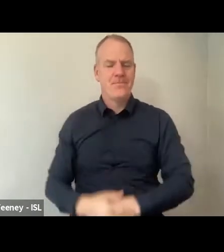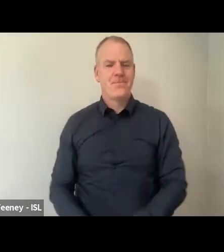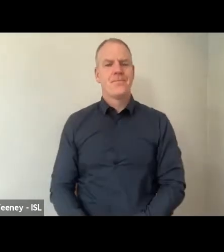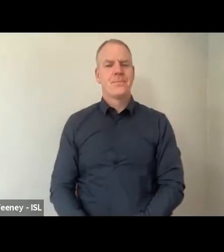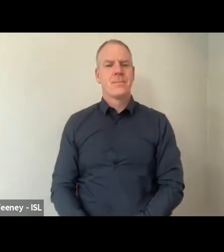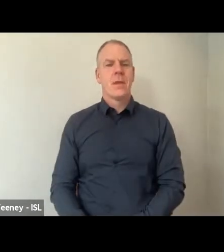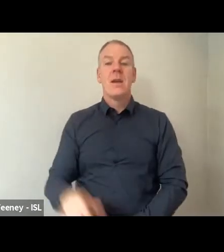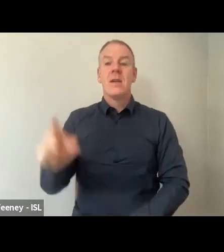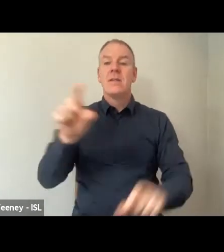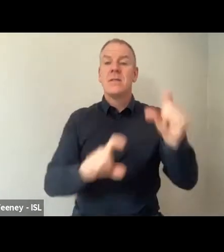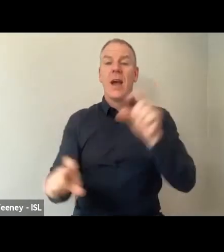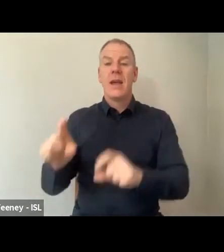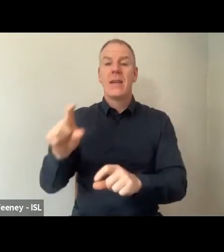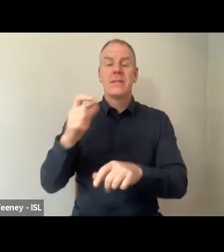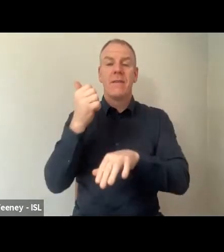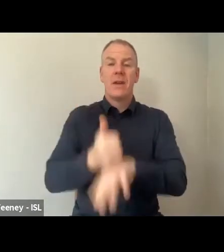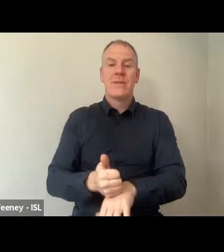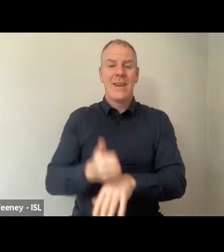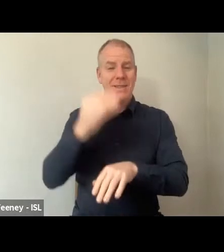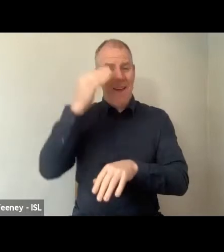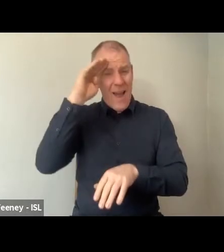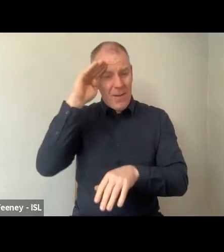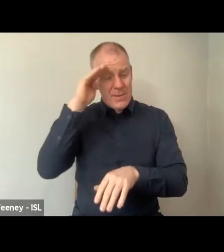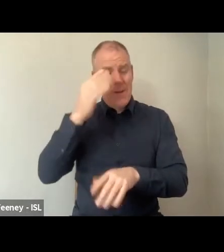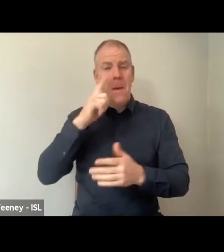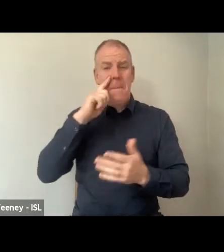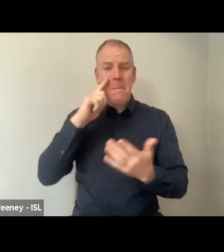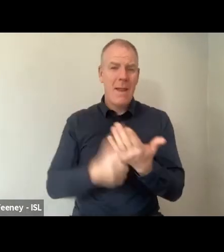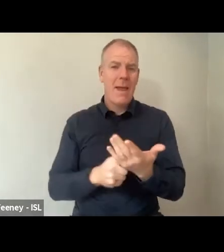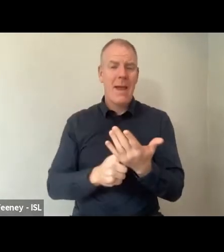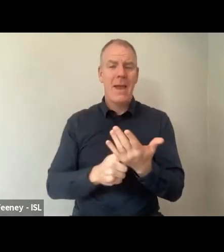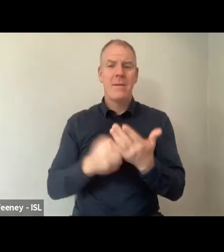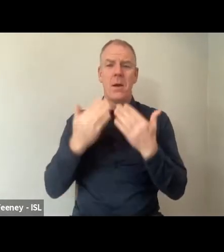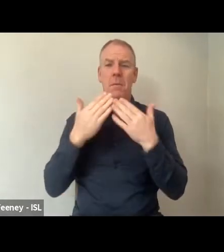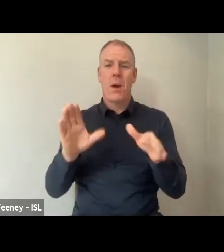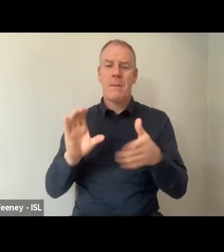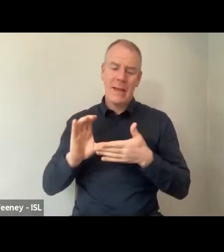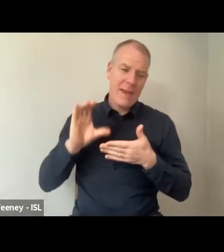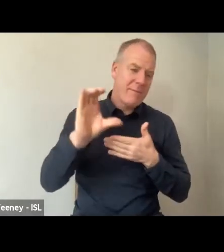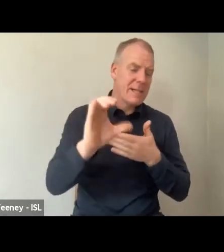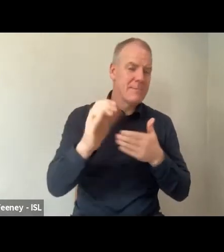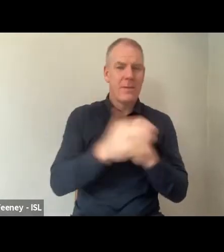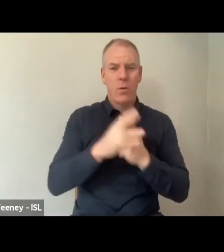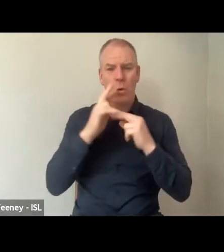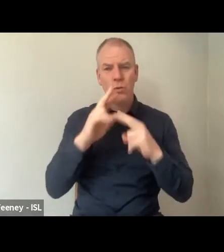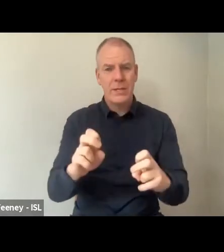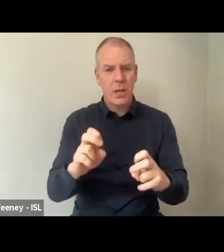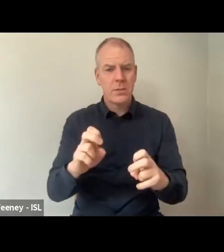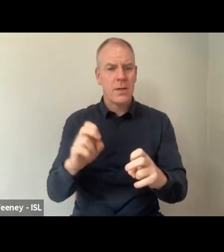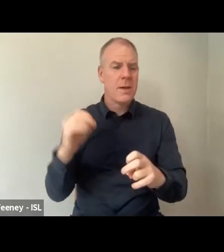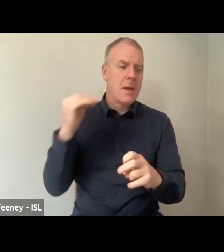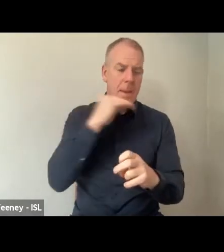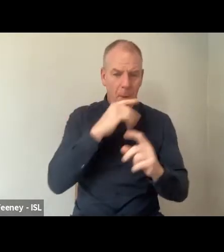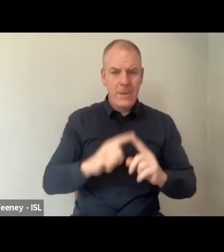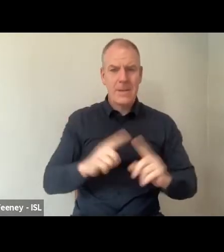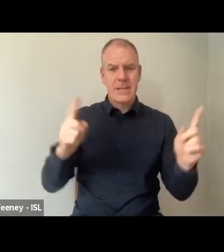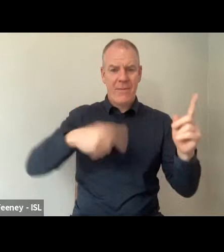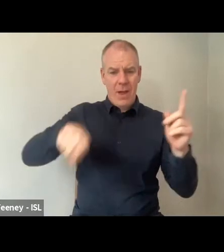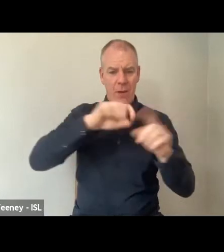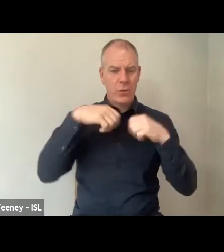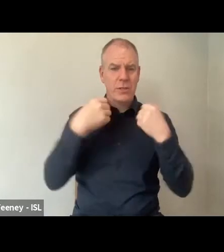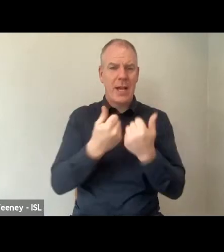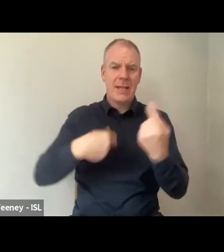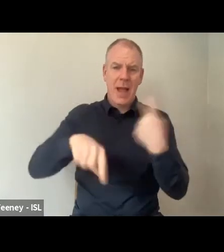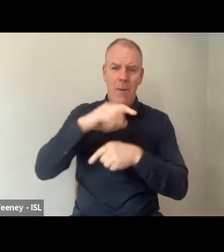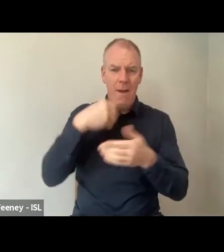Ireland believes in the importance of public investment in research and the difference that it makes to our society and economy.